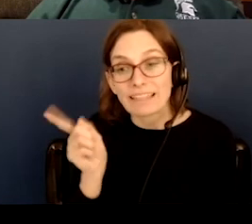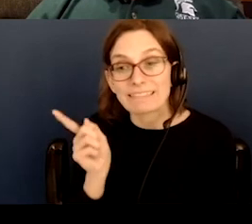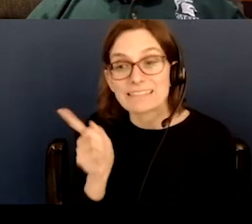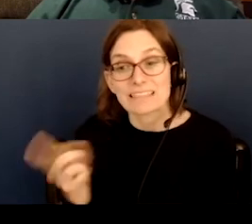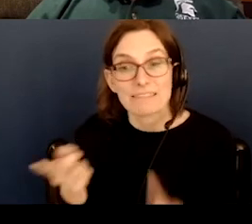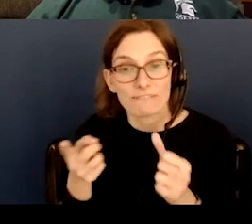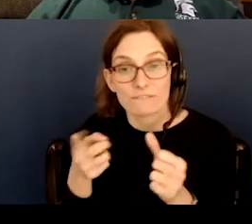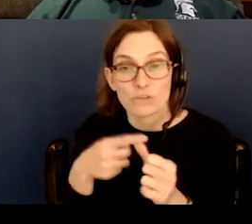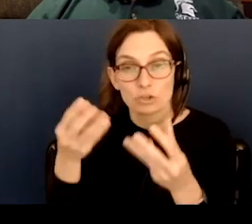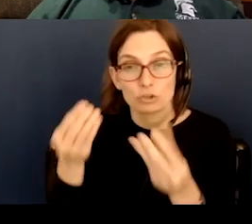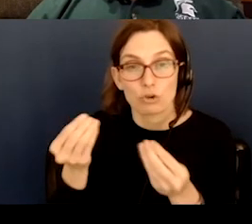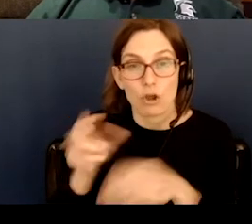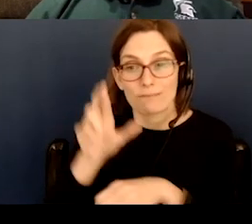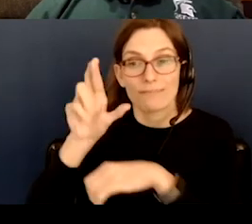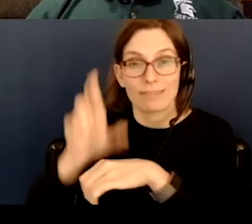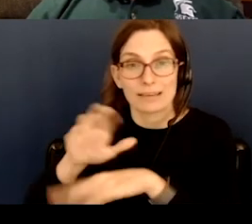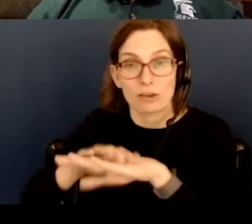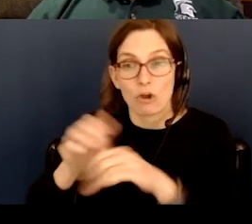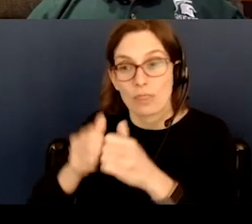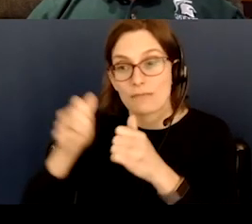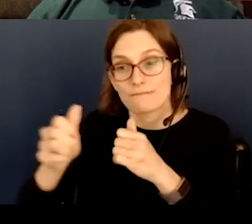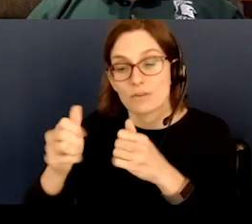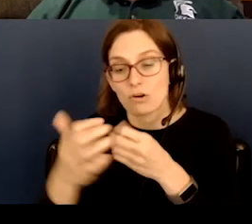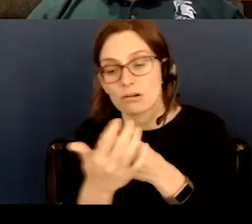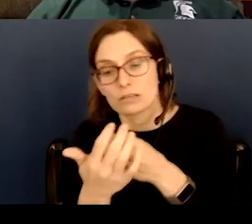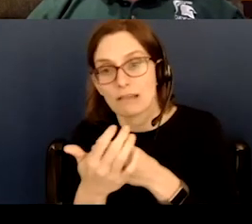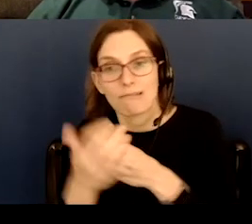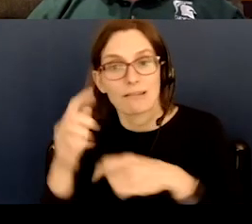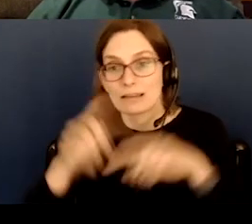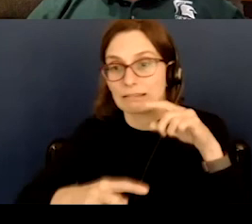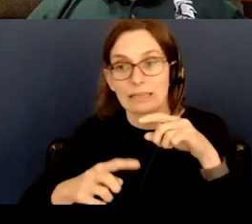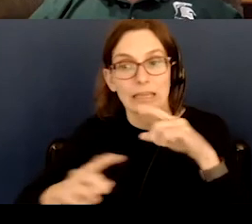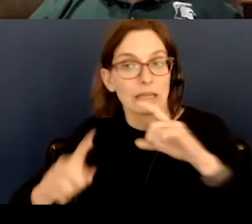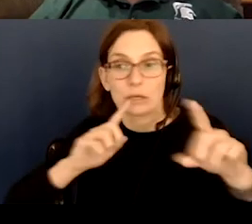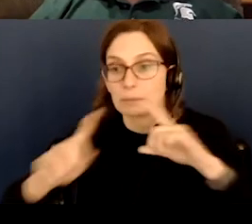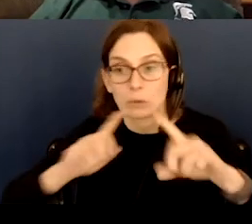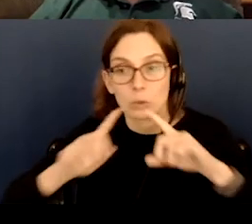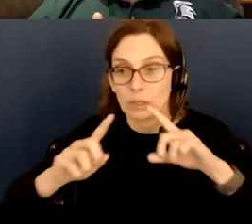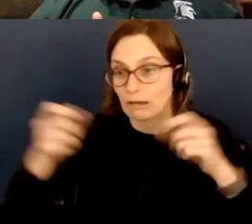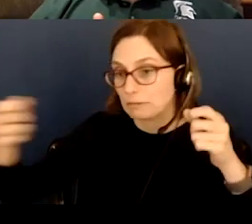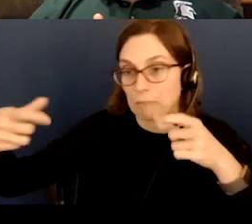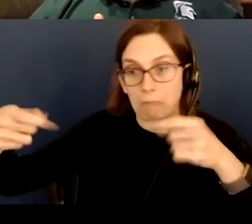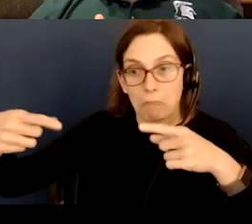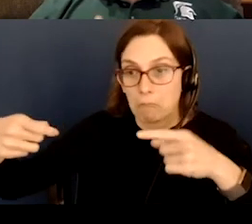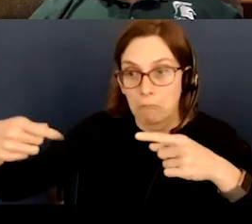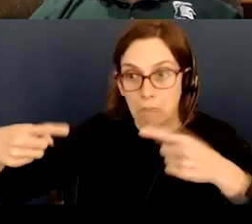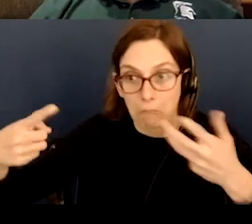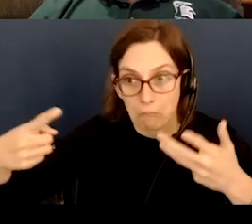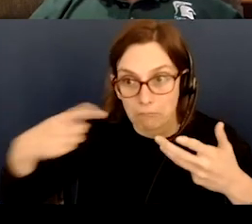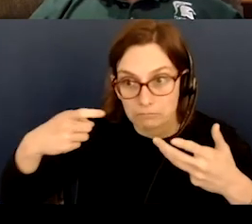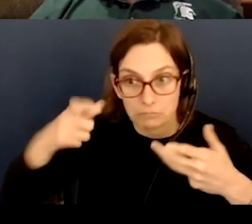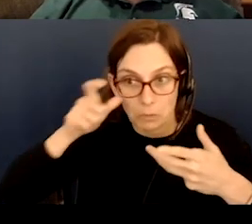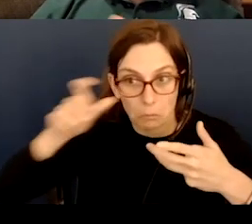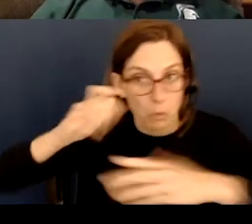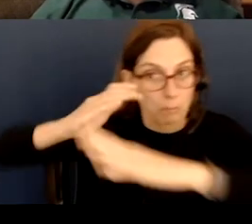on the far side. Now the far side is facing away from us. You can't communicate directly because the moon is